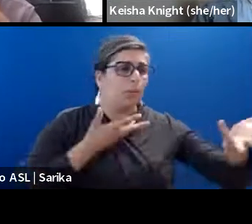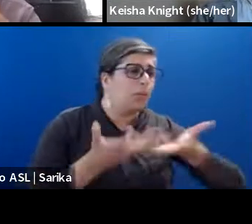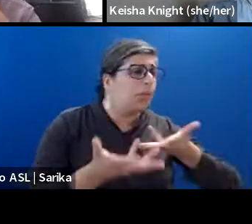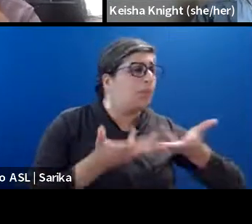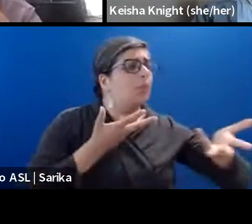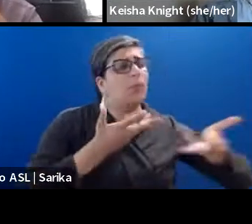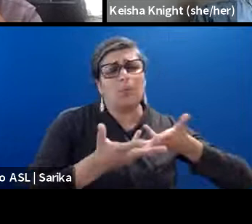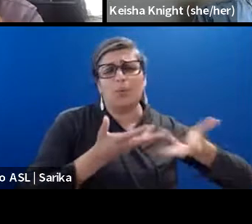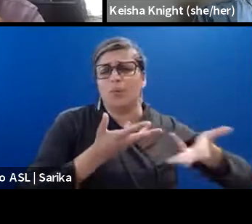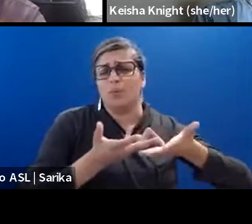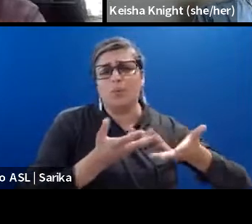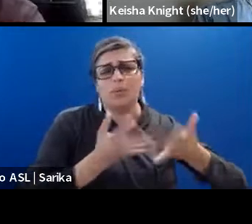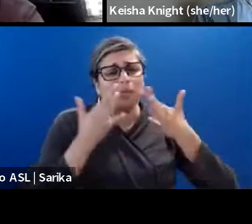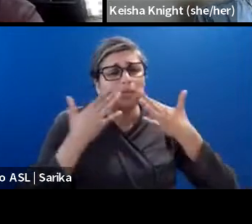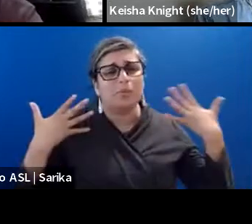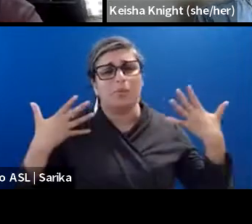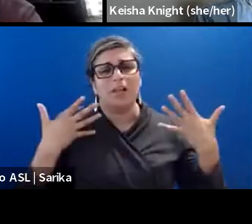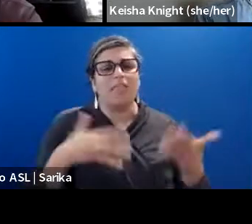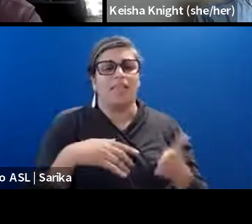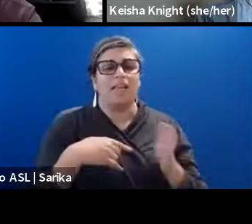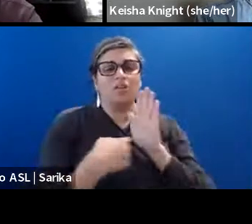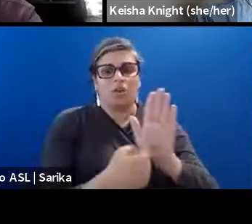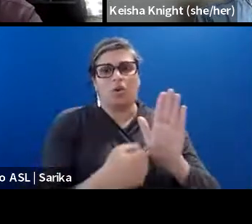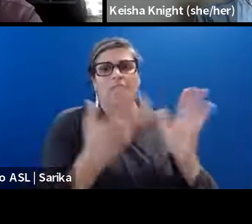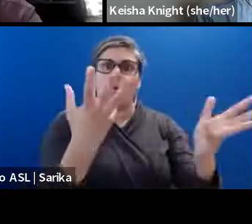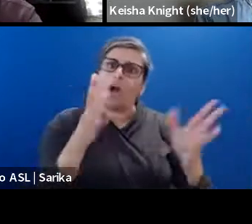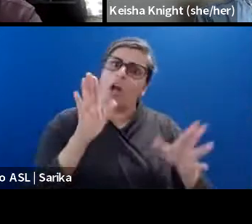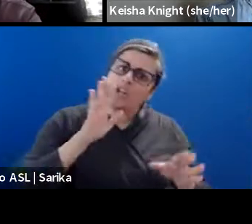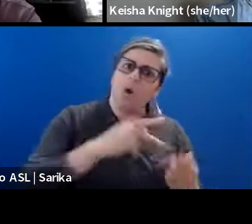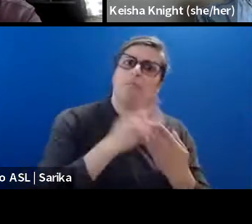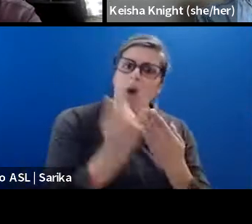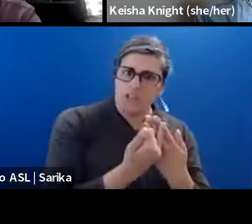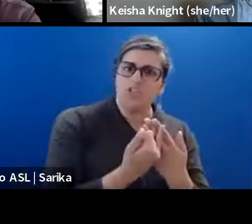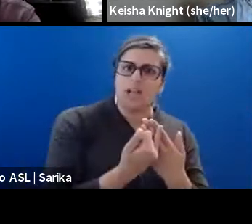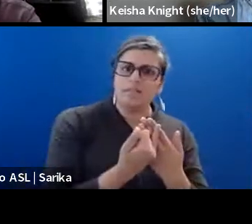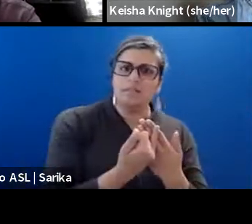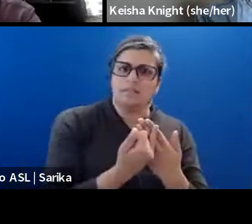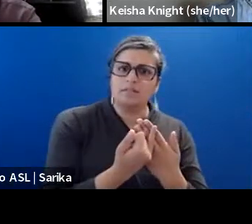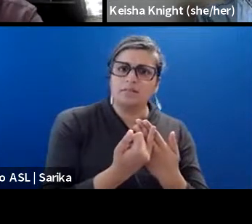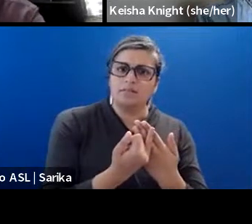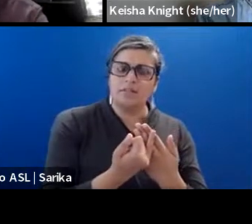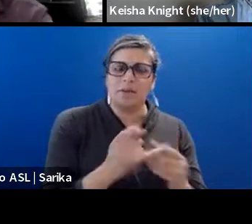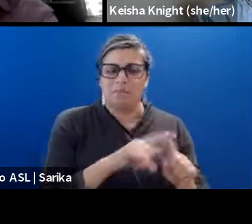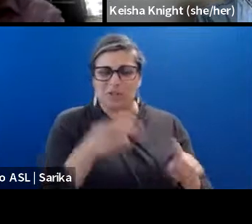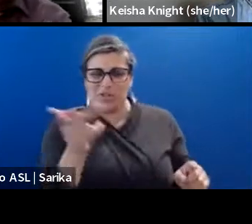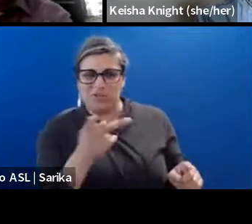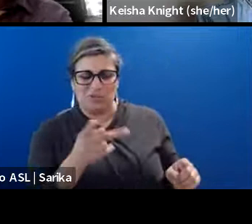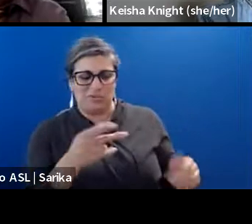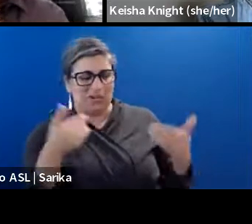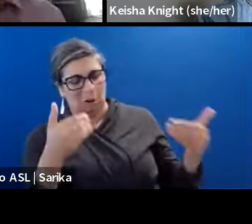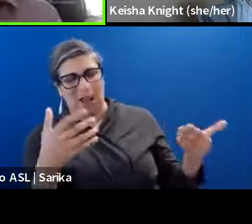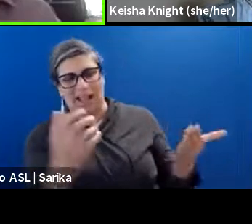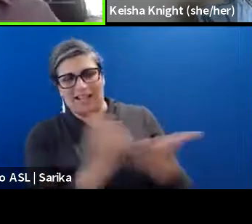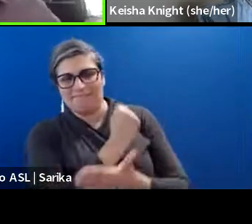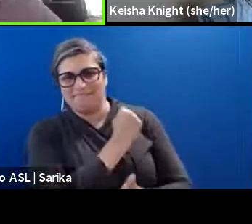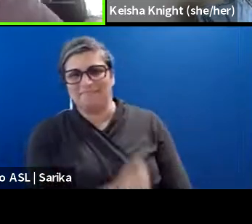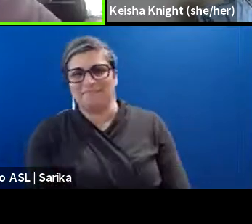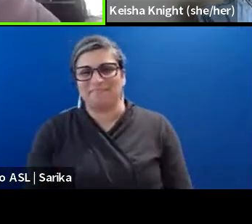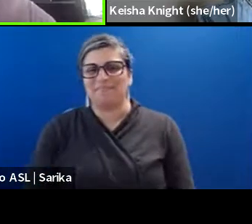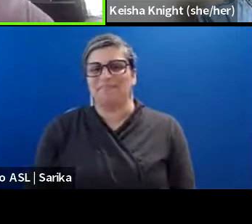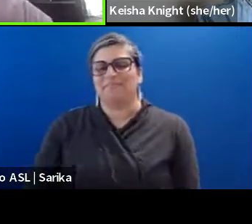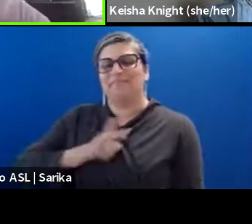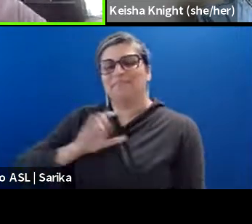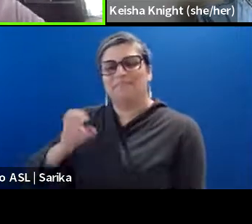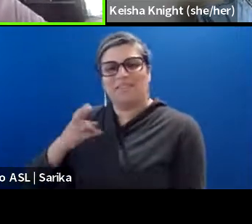and people that really show you that they want your project, but you guys go ahead and cap that off. Thanks, Betsy.